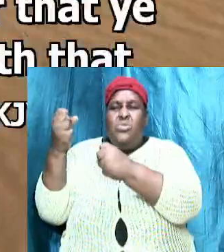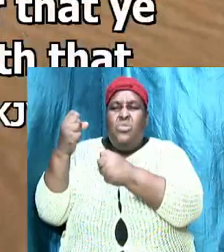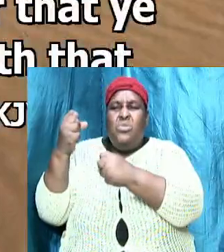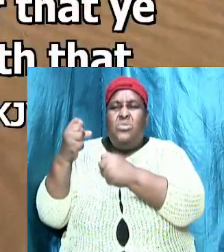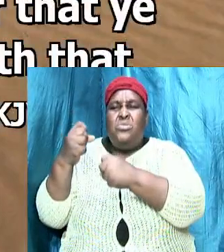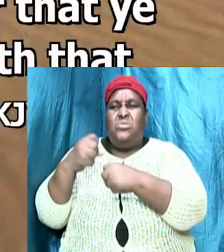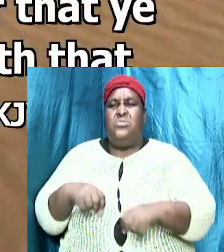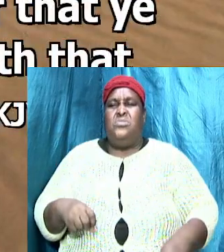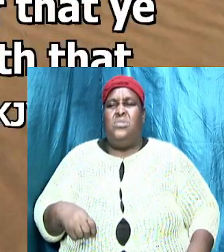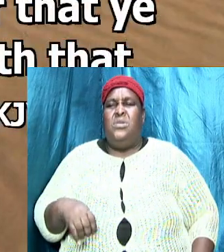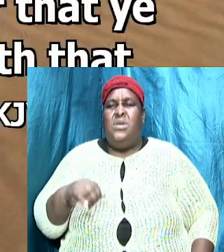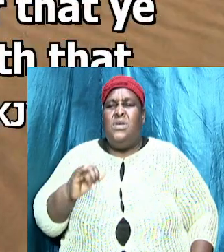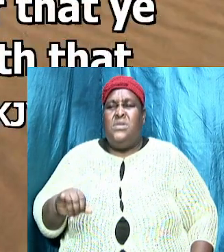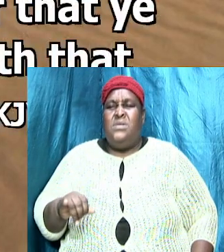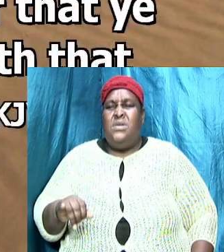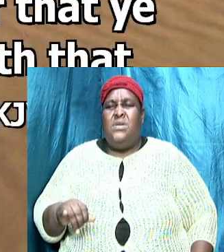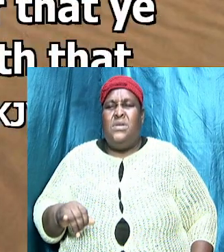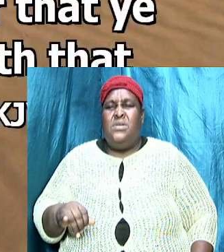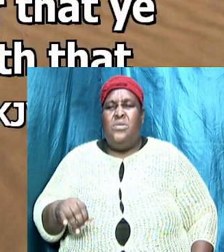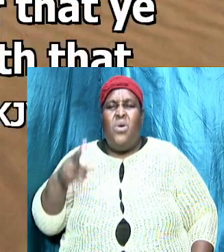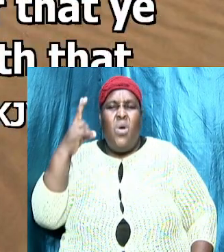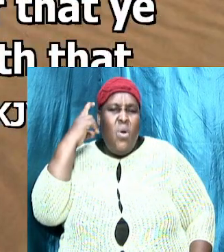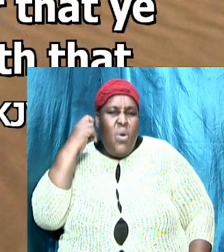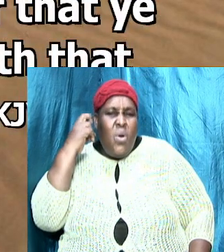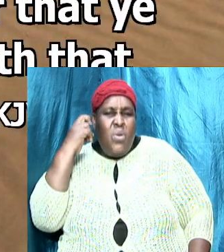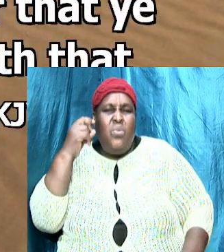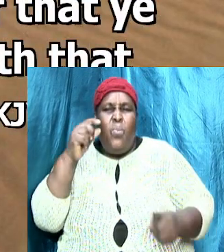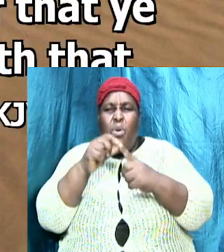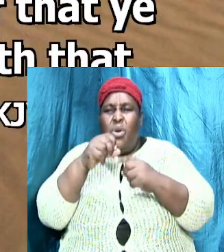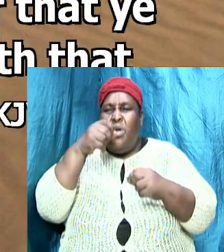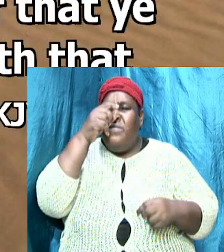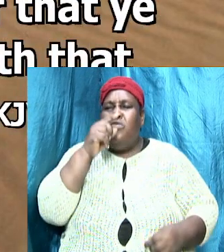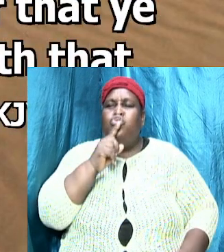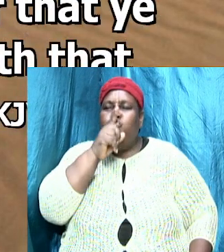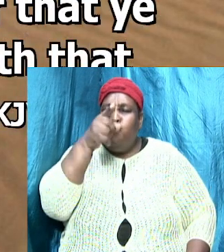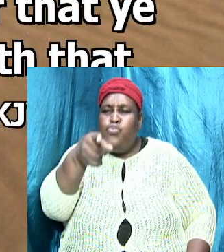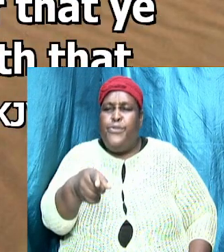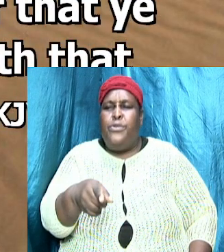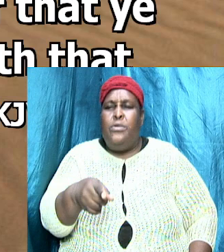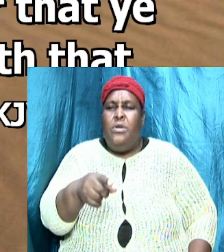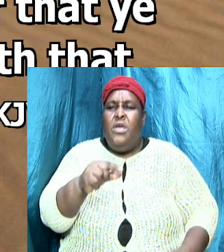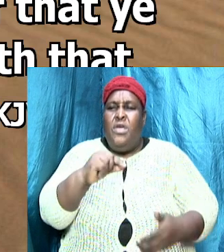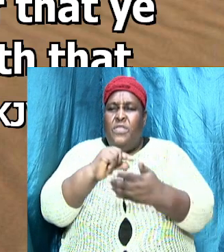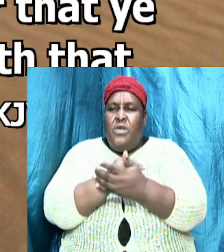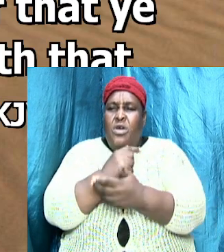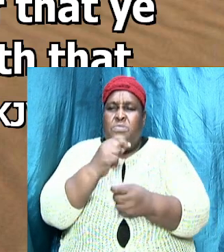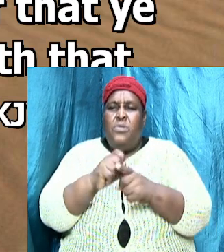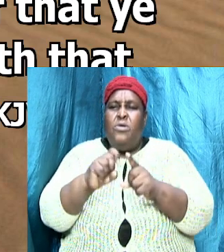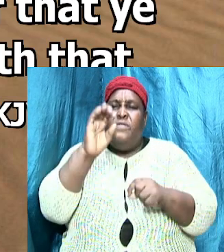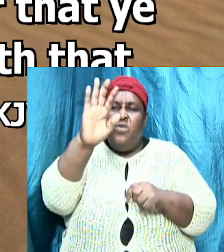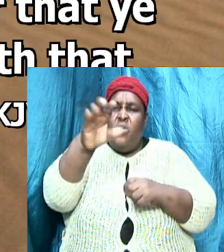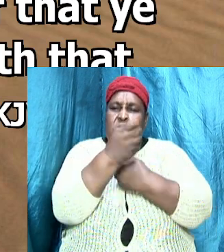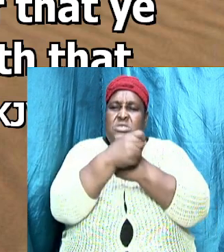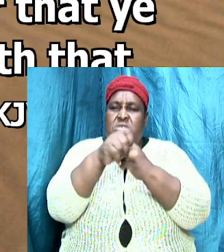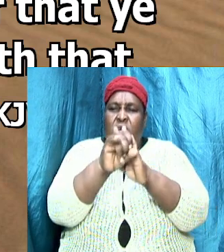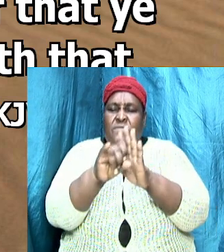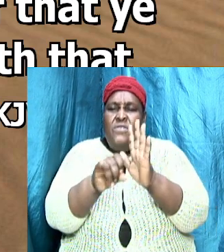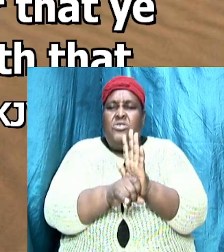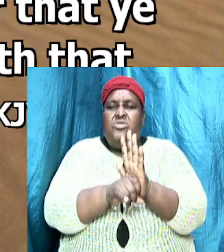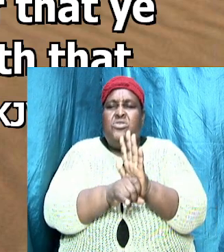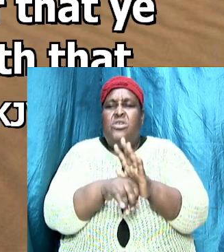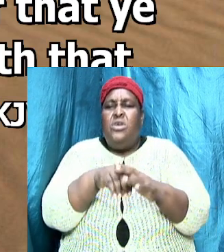after that he heard the word of truth the gospel of your